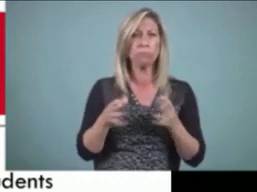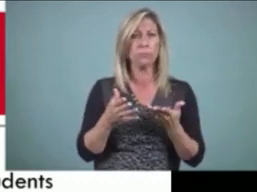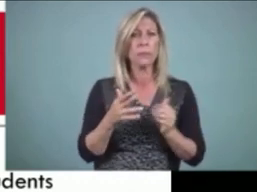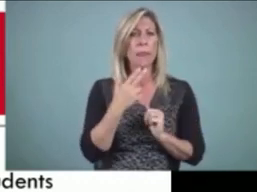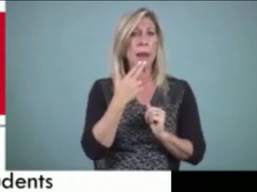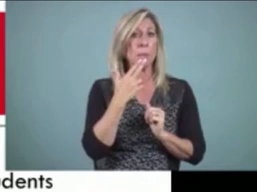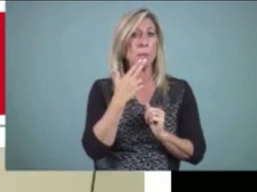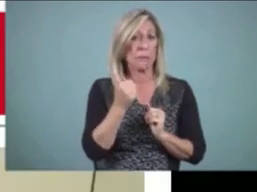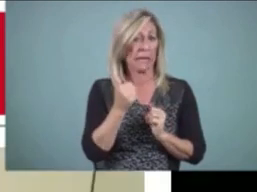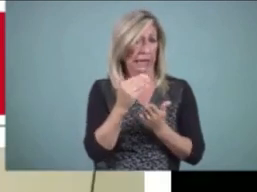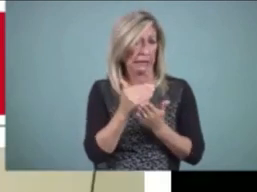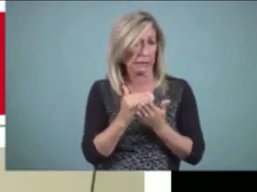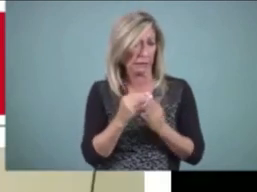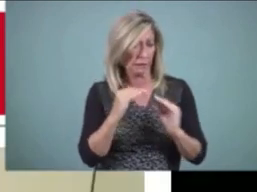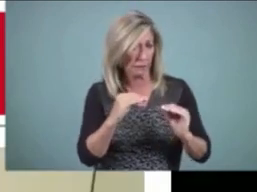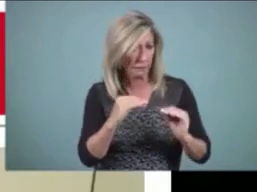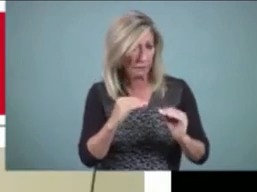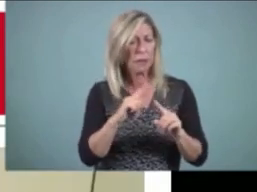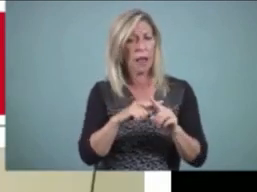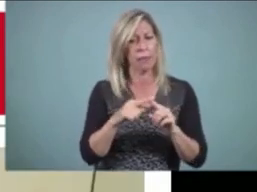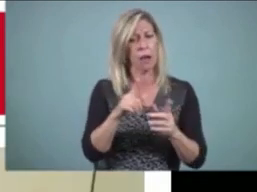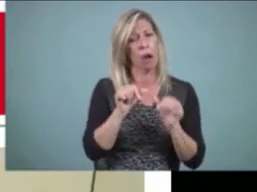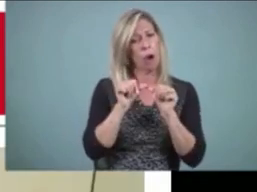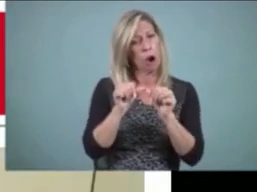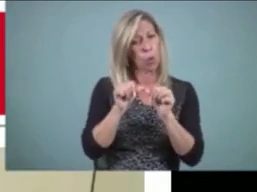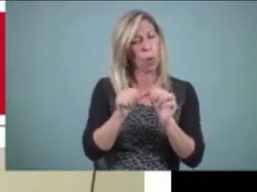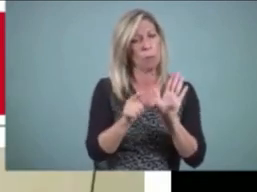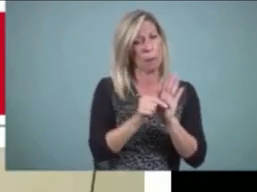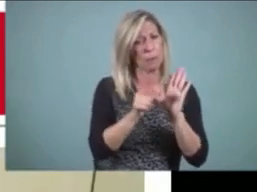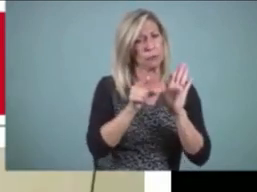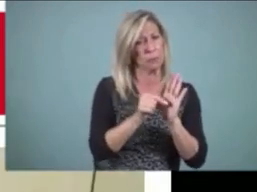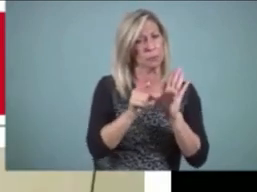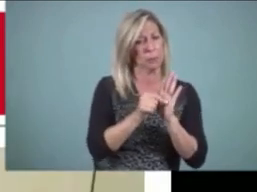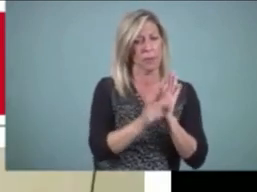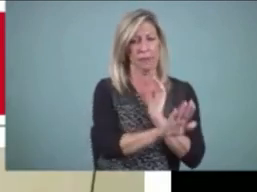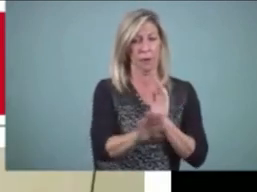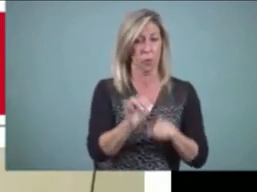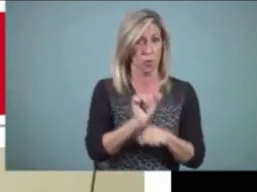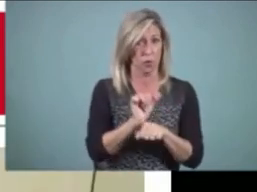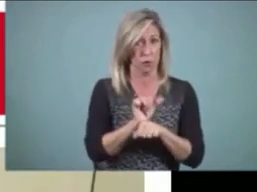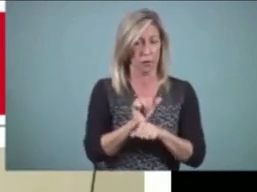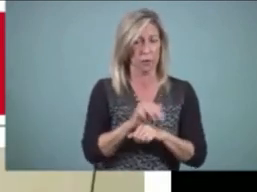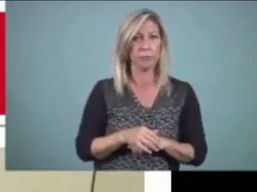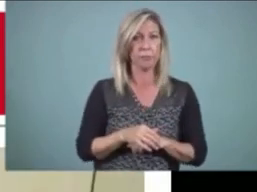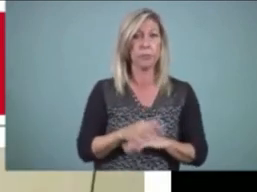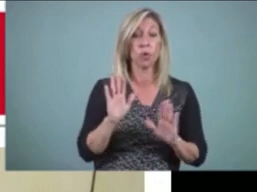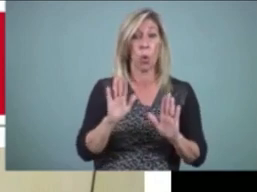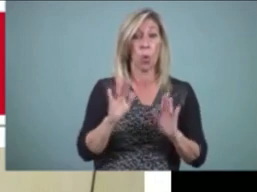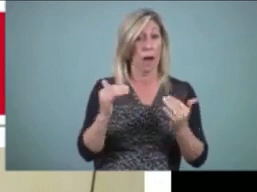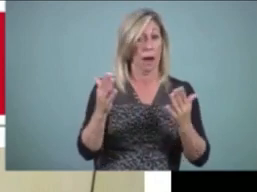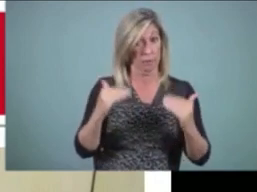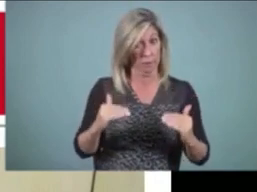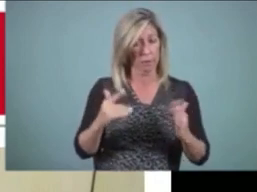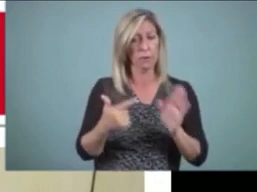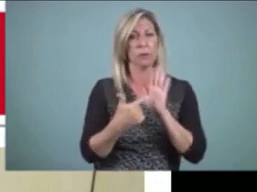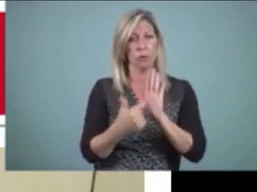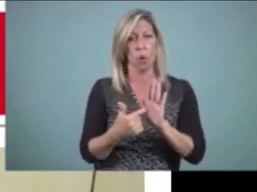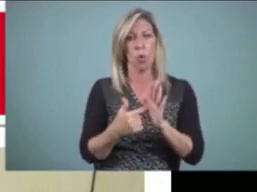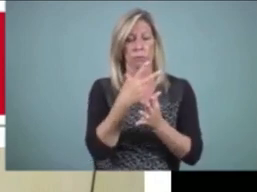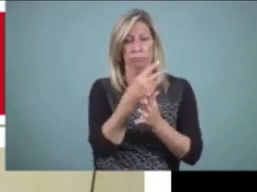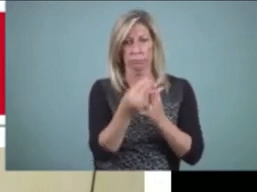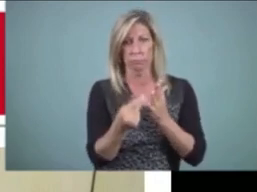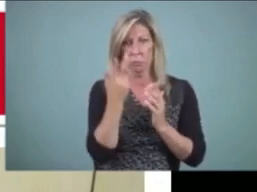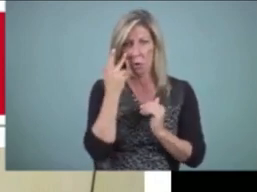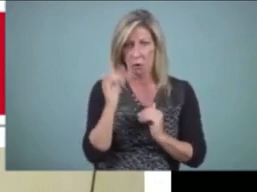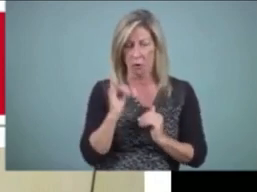Next slide, please. So when the students would come into the class at the beginning of our 90-minute session, there were sign-up sheets.